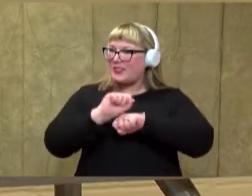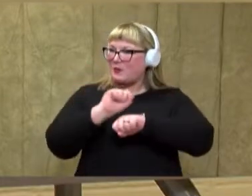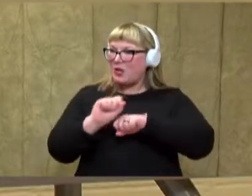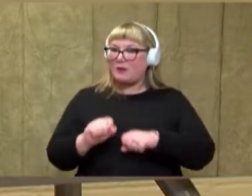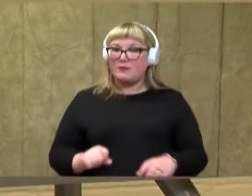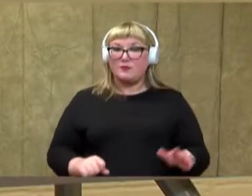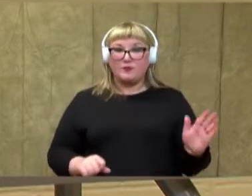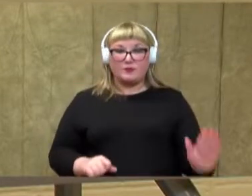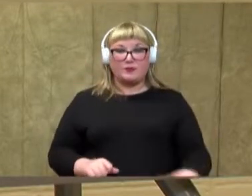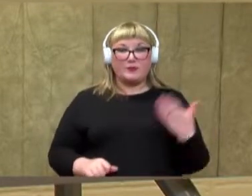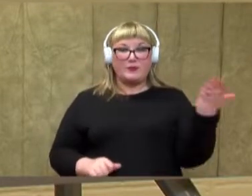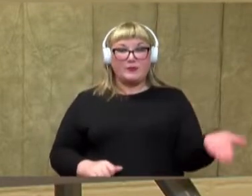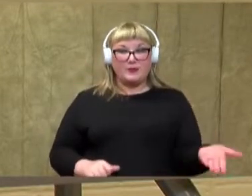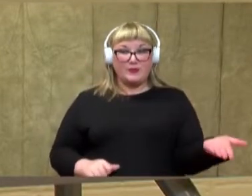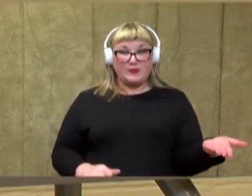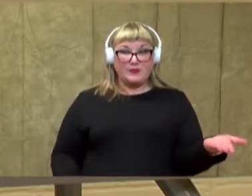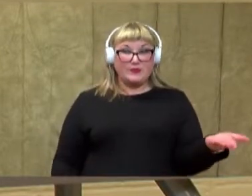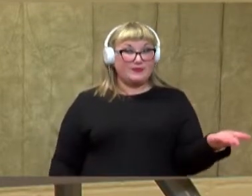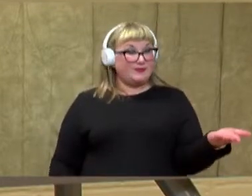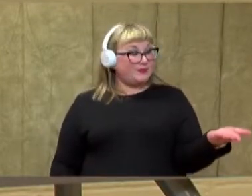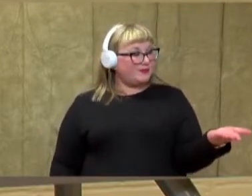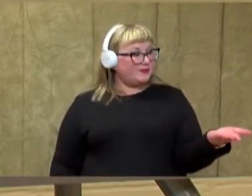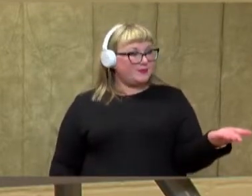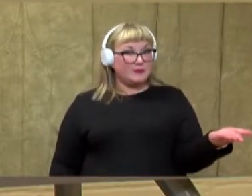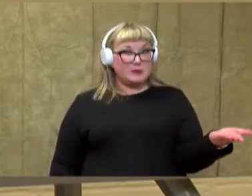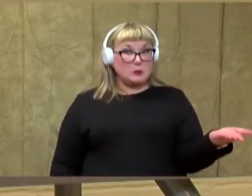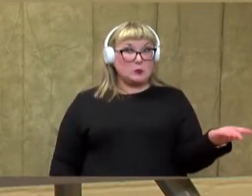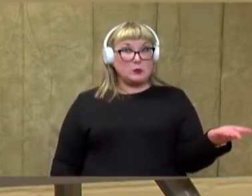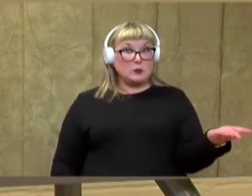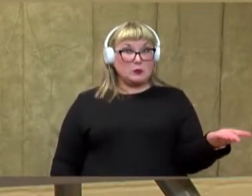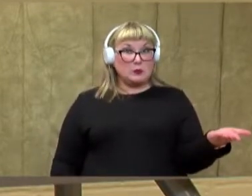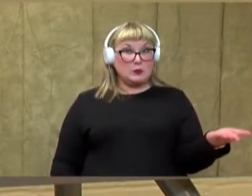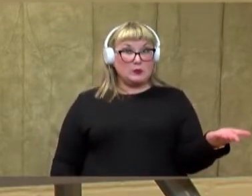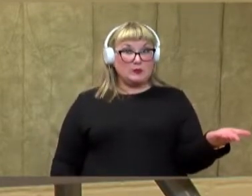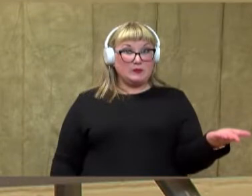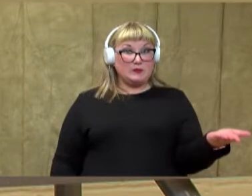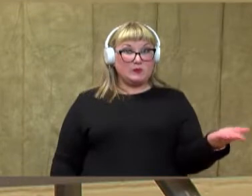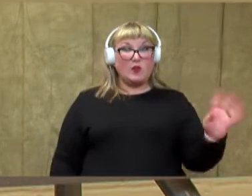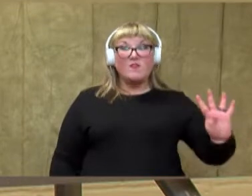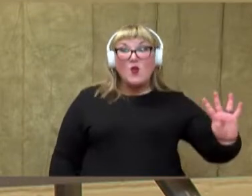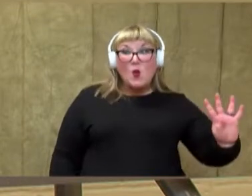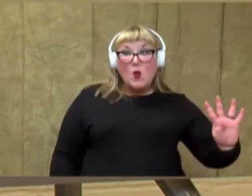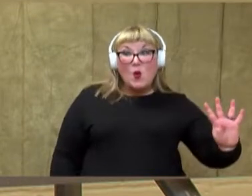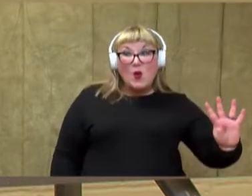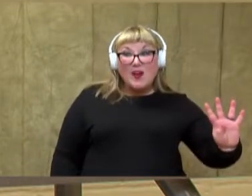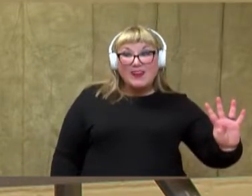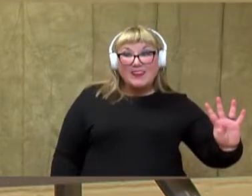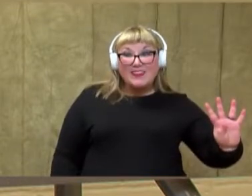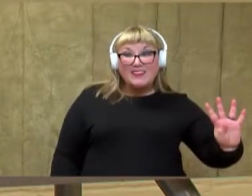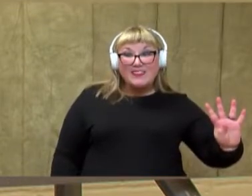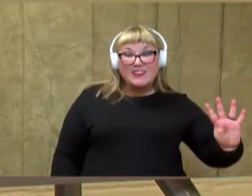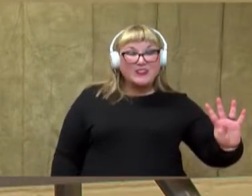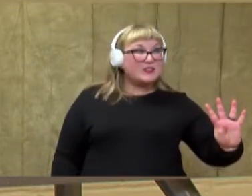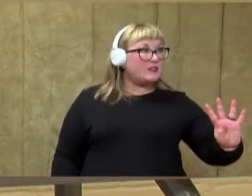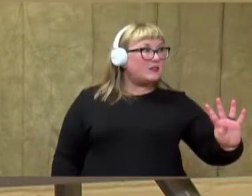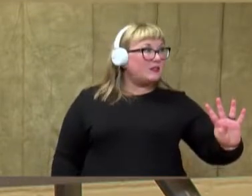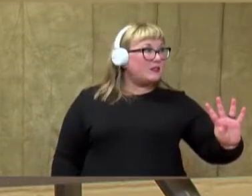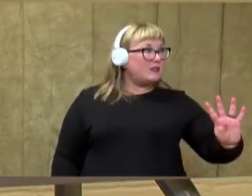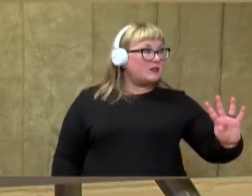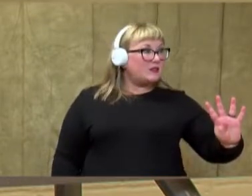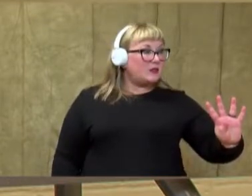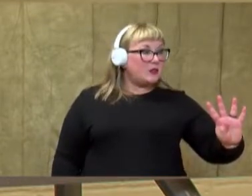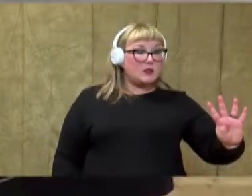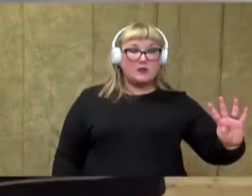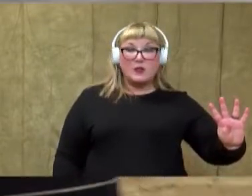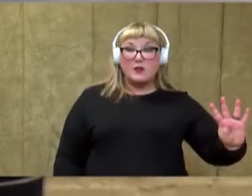Let's flip another card. What number do you think it's going to be? It's 4. The number 4, let's count